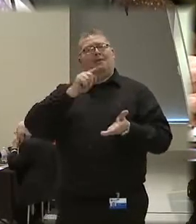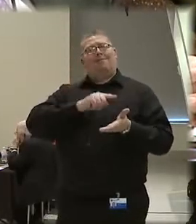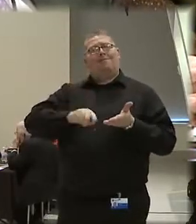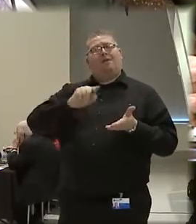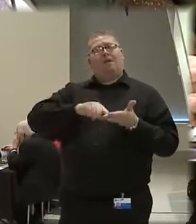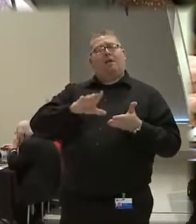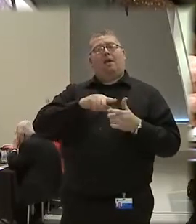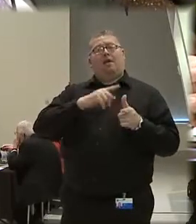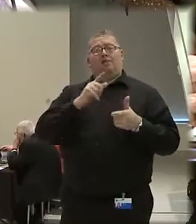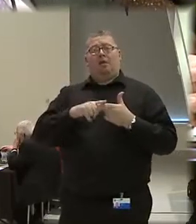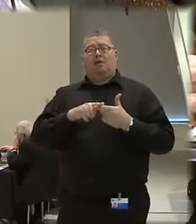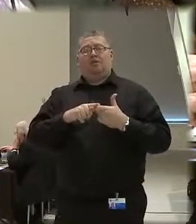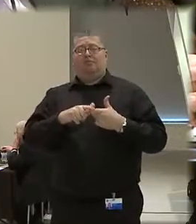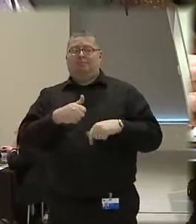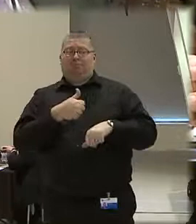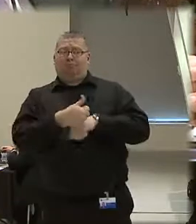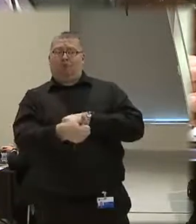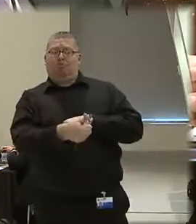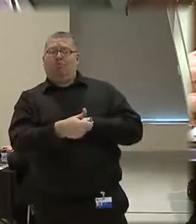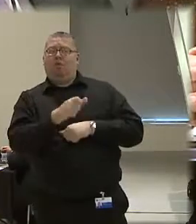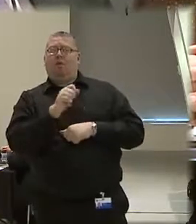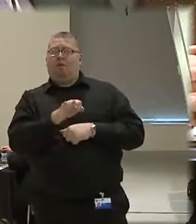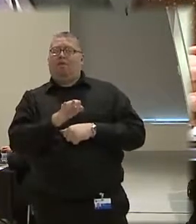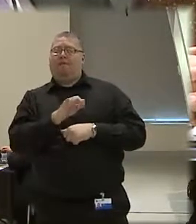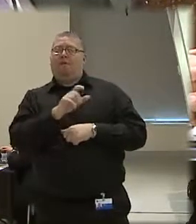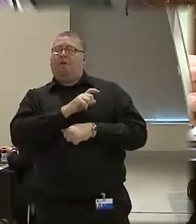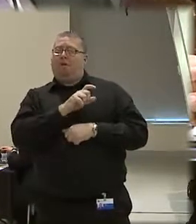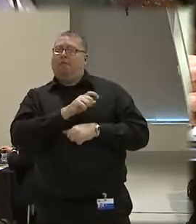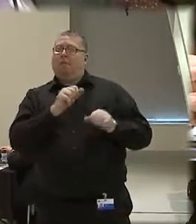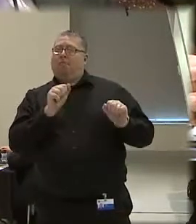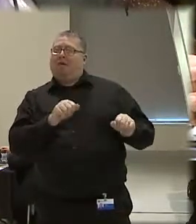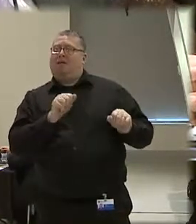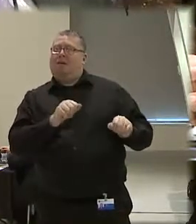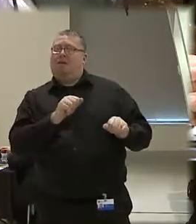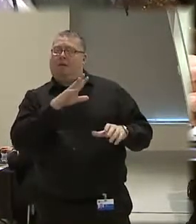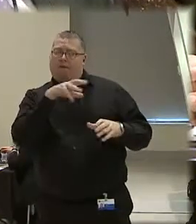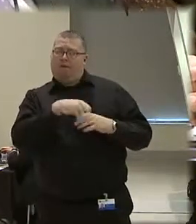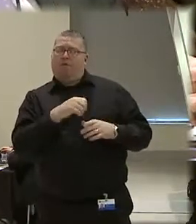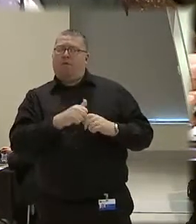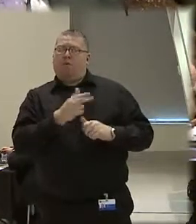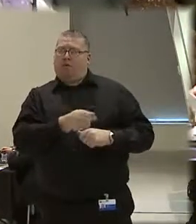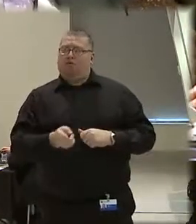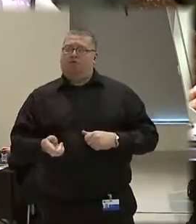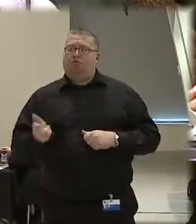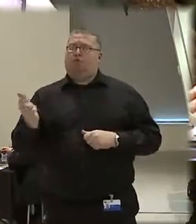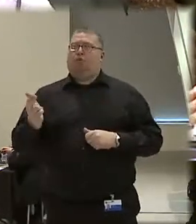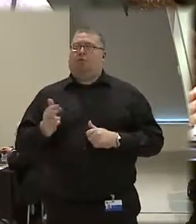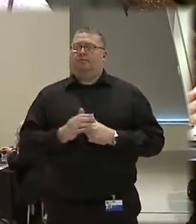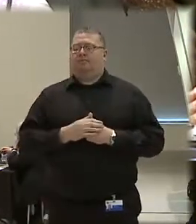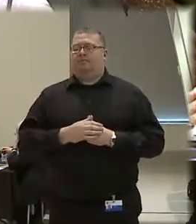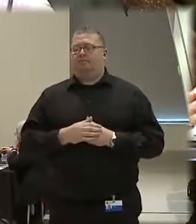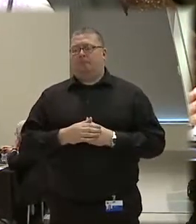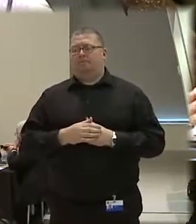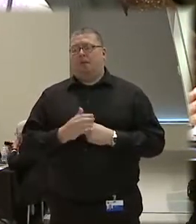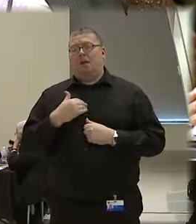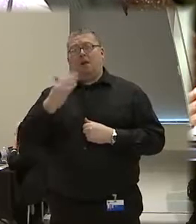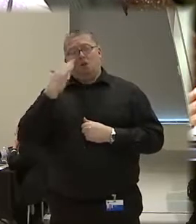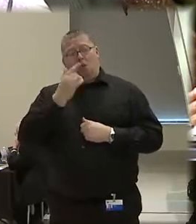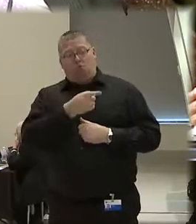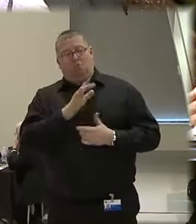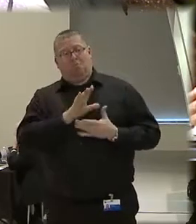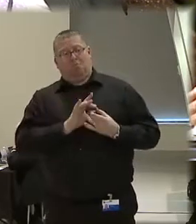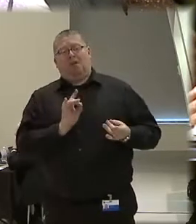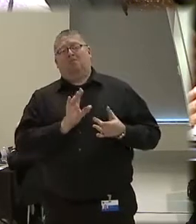prosecution of officer, potentially officer-involved shootings. And I know you alluded